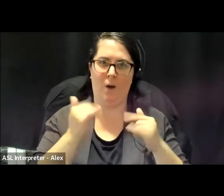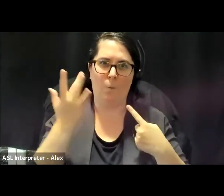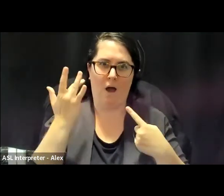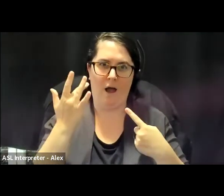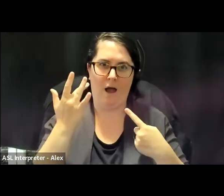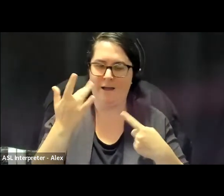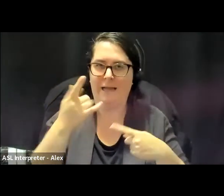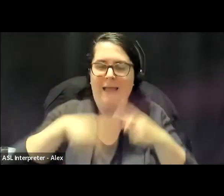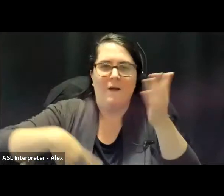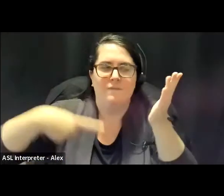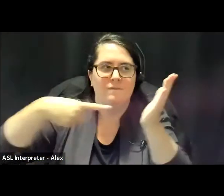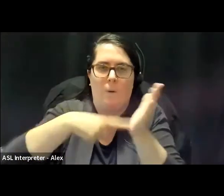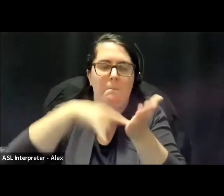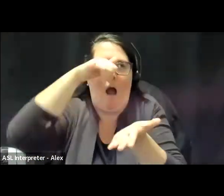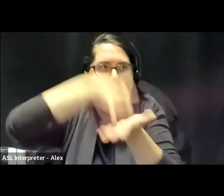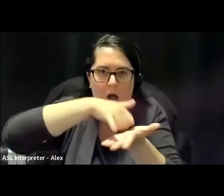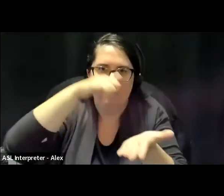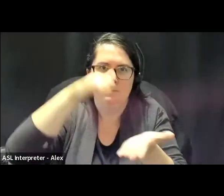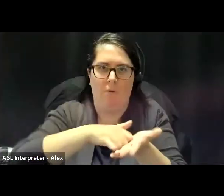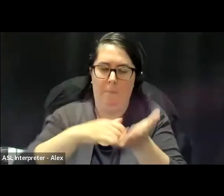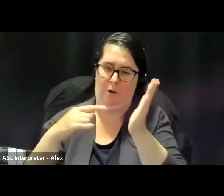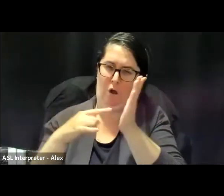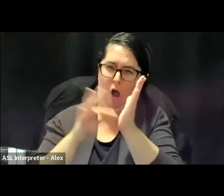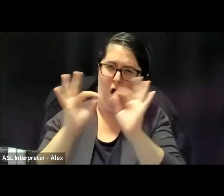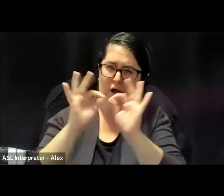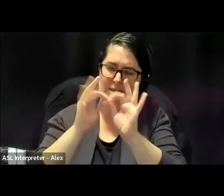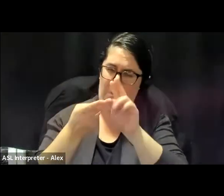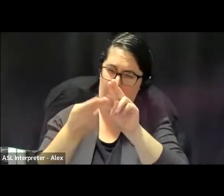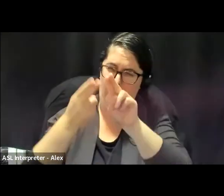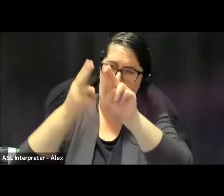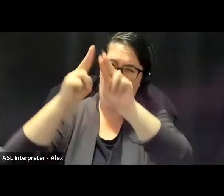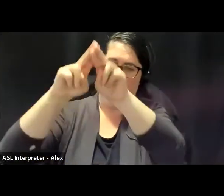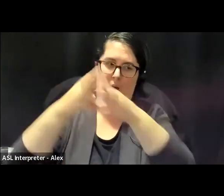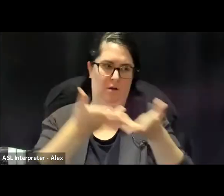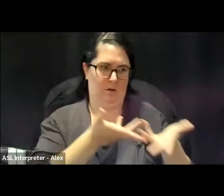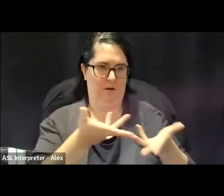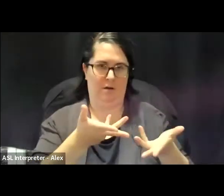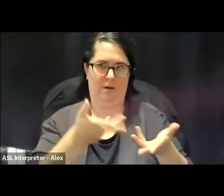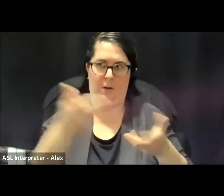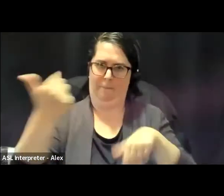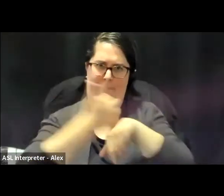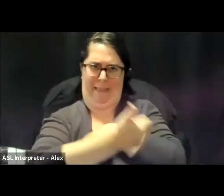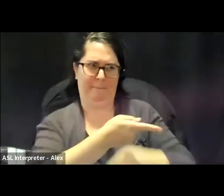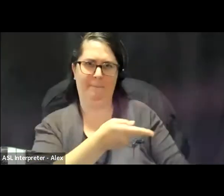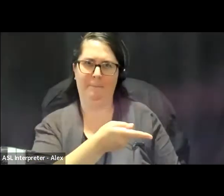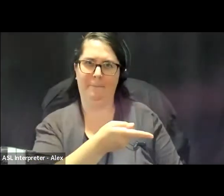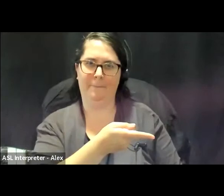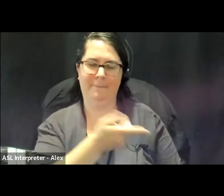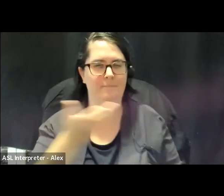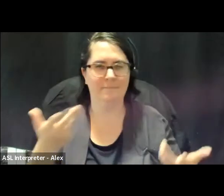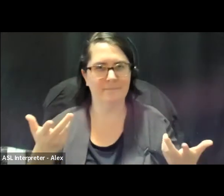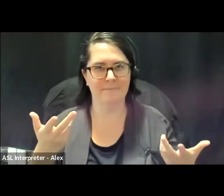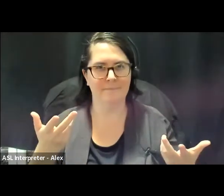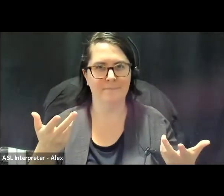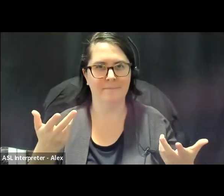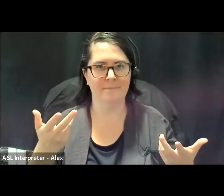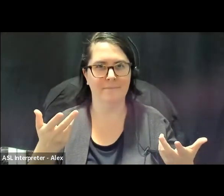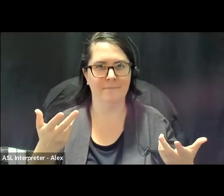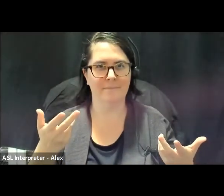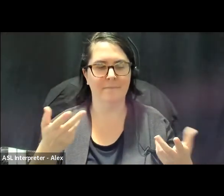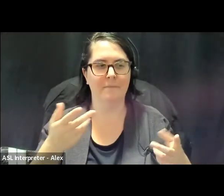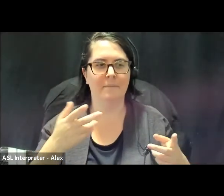Toronto right now because of the cost of living. But the fact that people weren't paying rent.